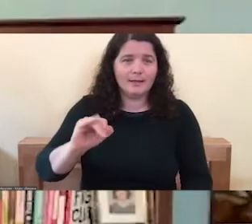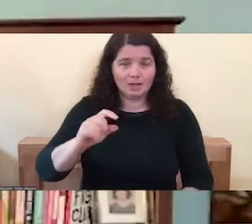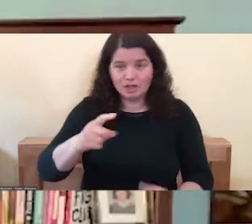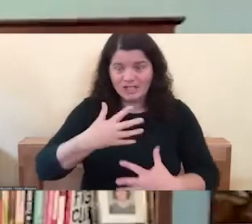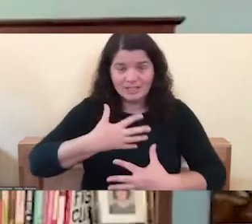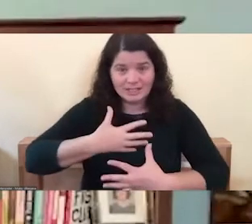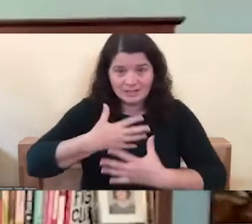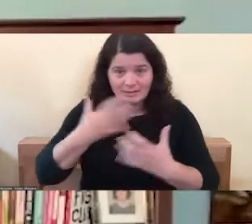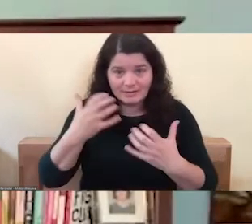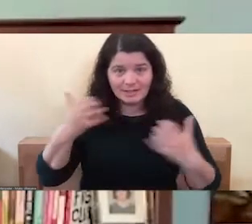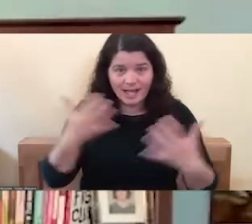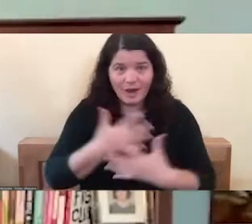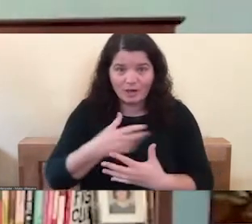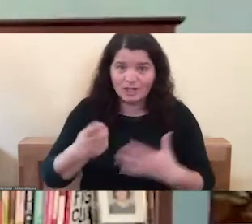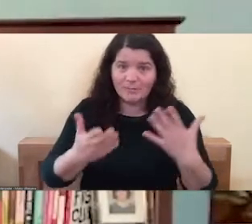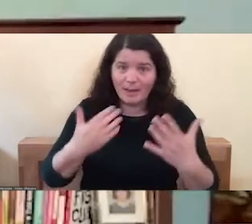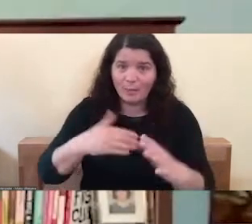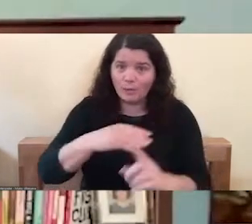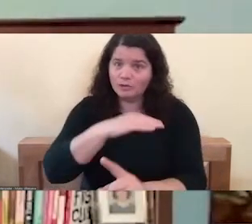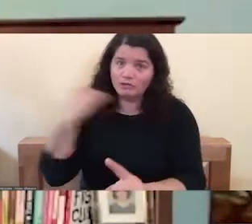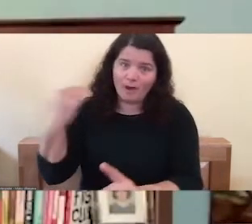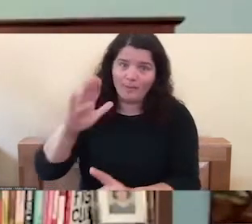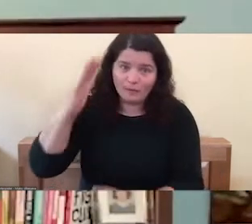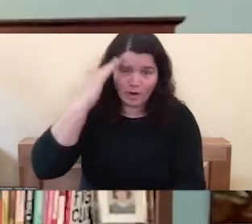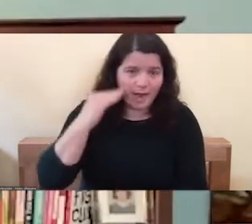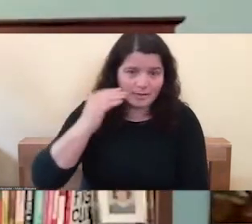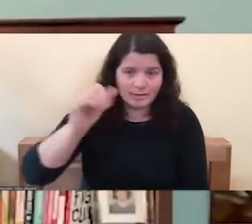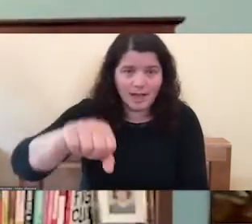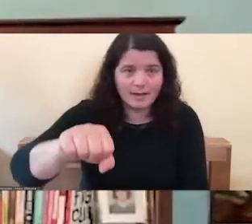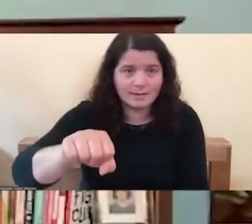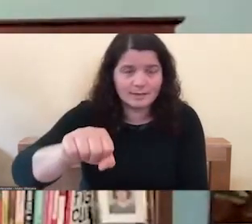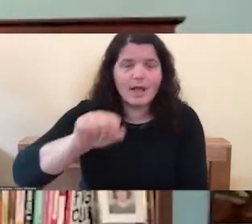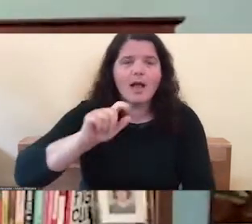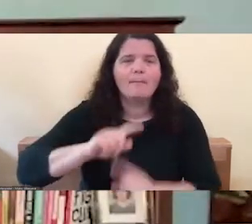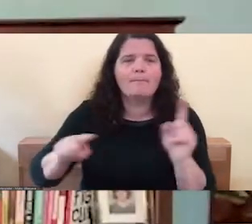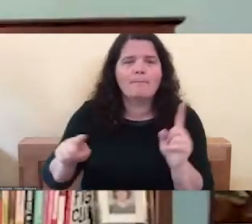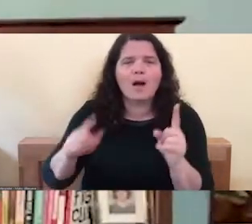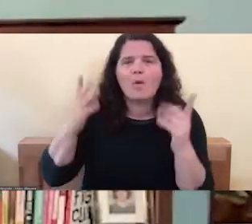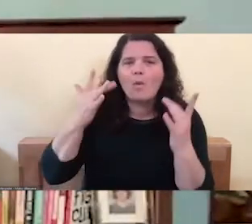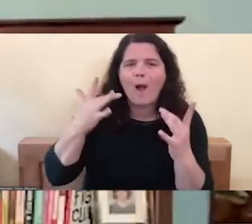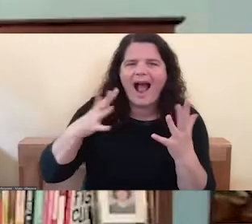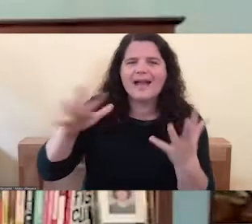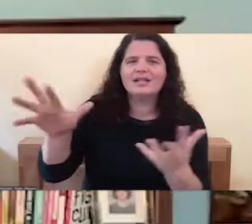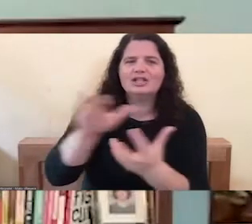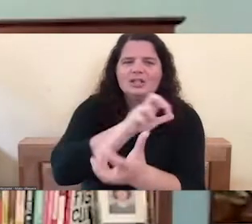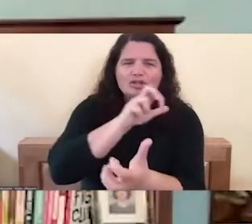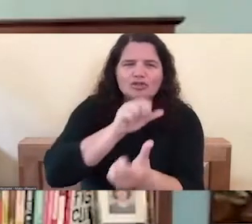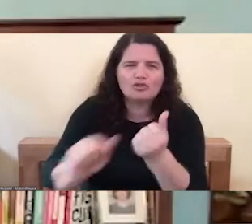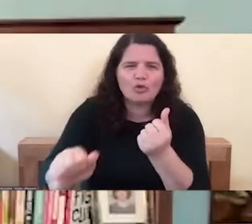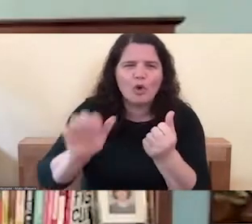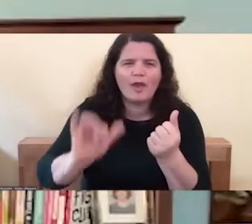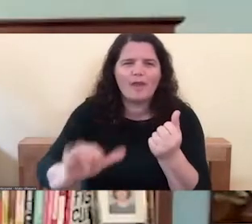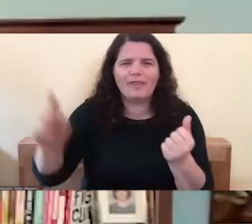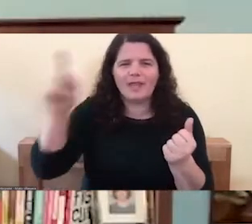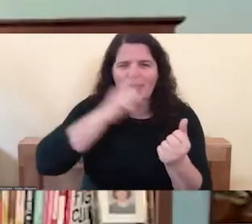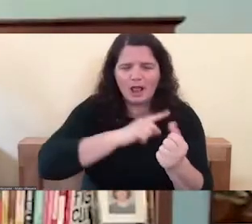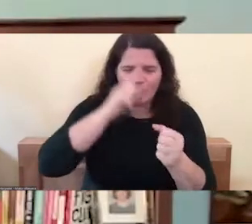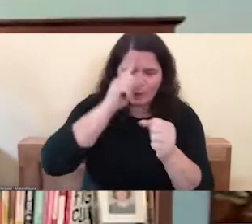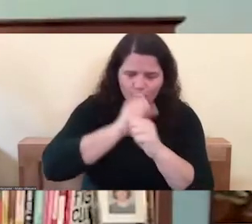Yes. She, she may cut your head off, but what she's really doing is destroying illusion, the illusion of separation.